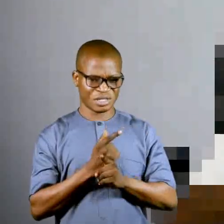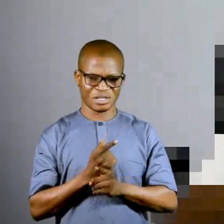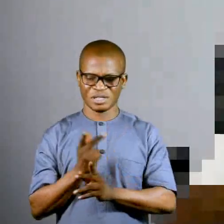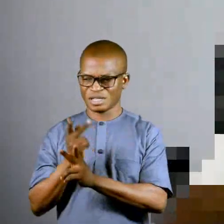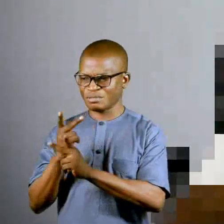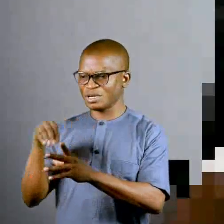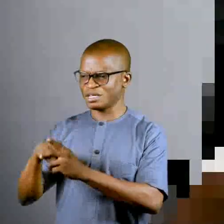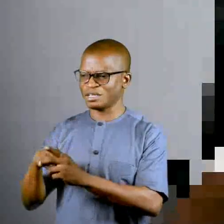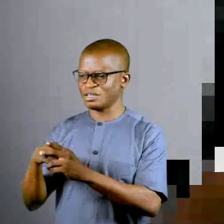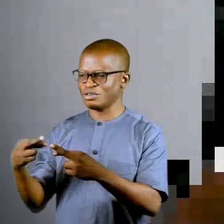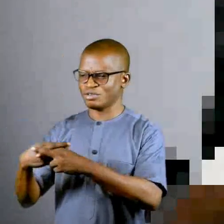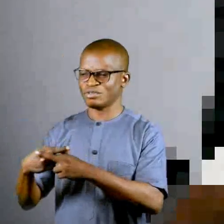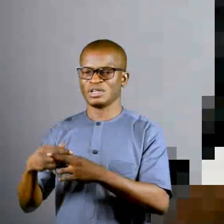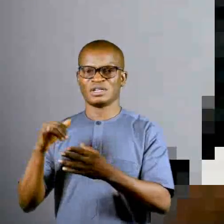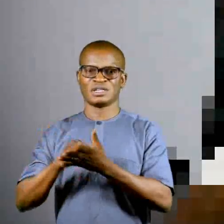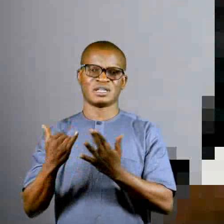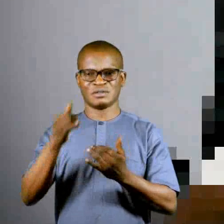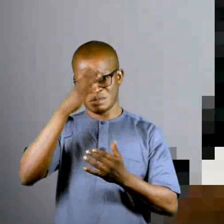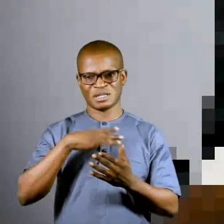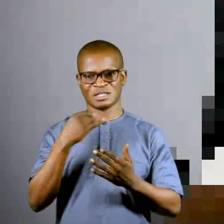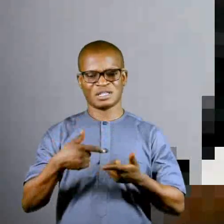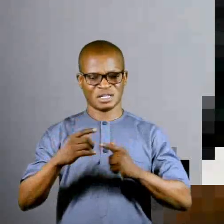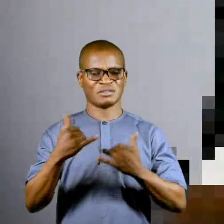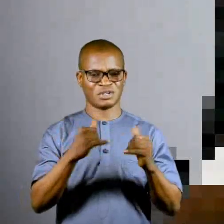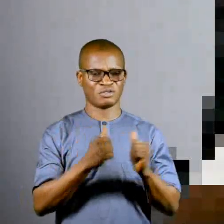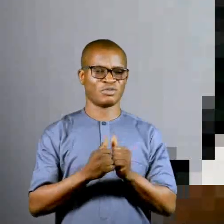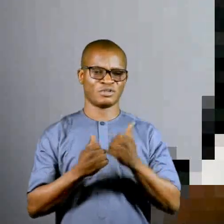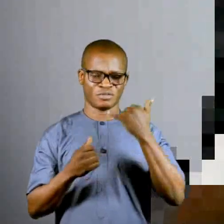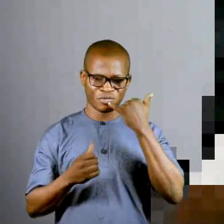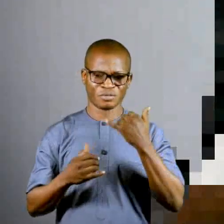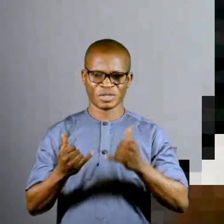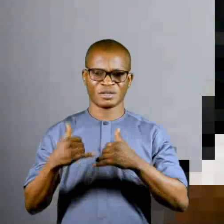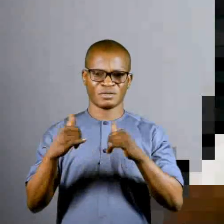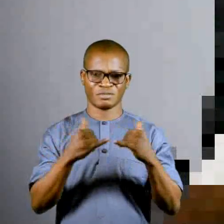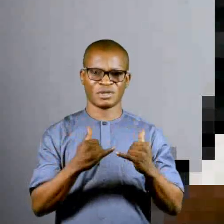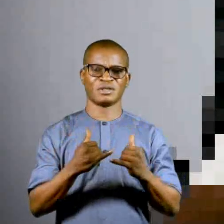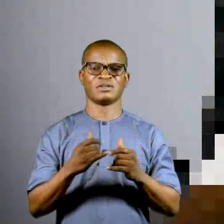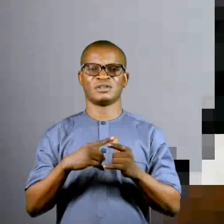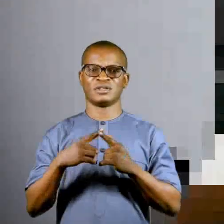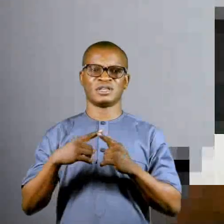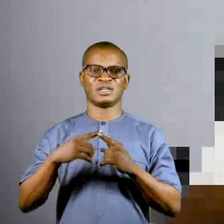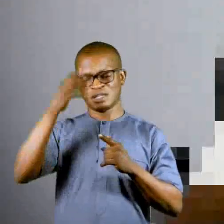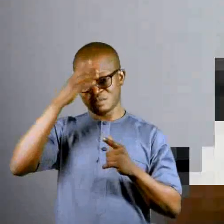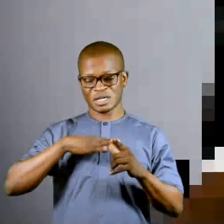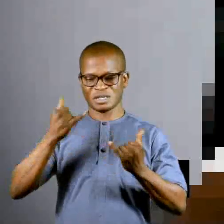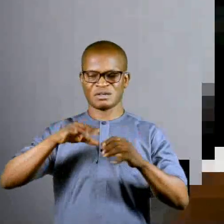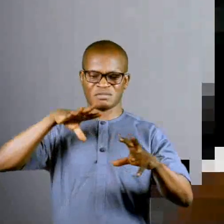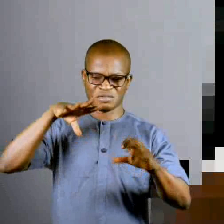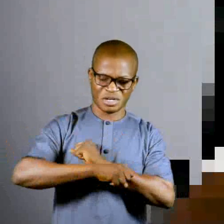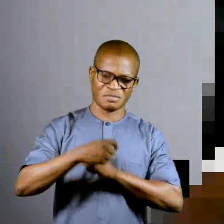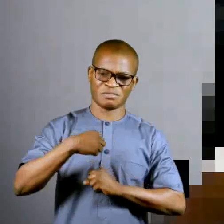sister, lock her. The man say, I am play game with her phone. I play game. She now come and rape me.